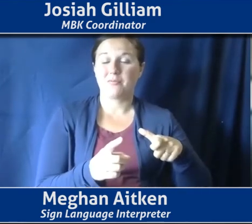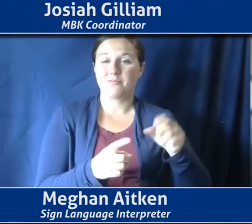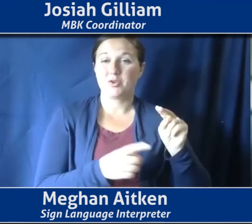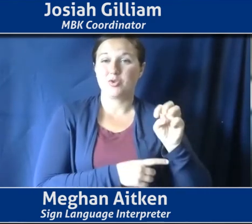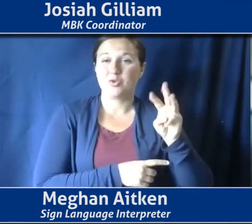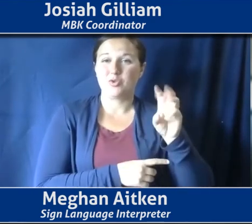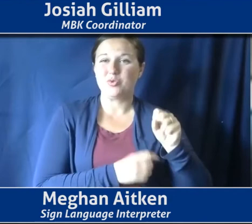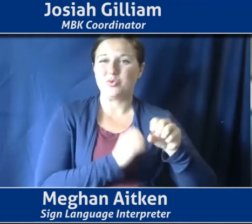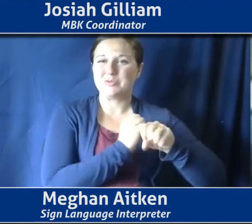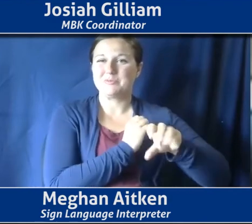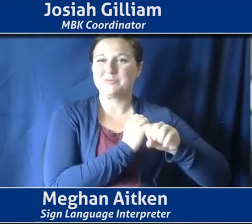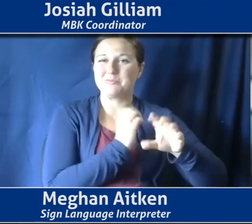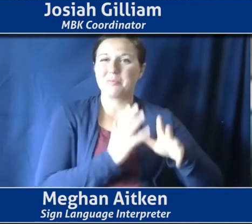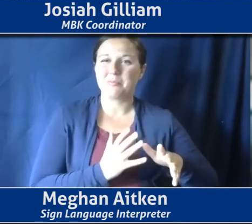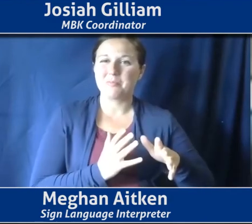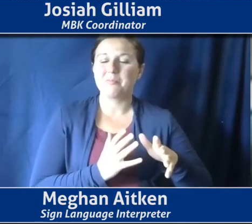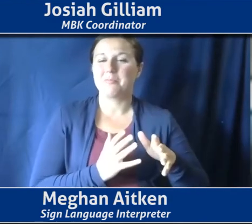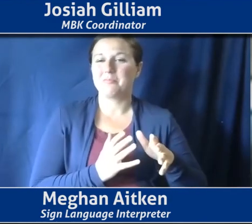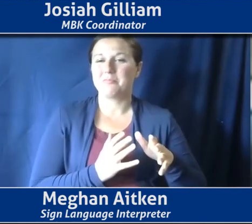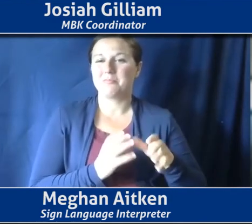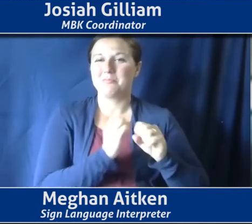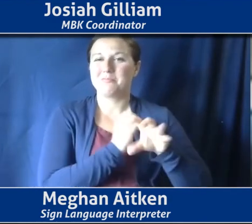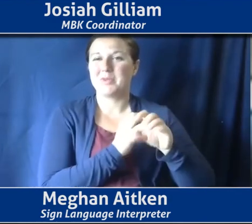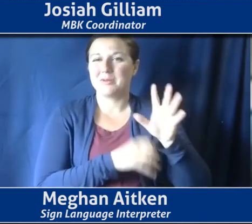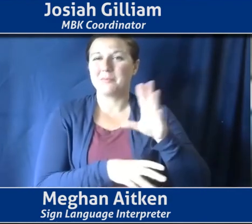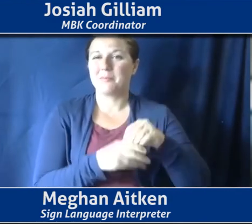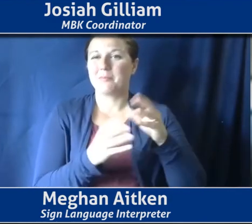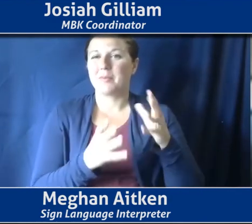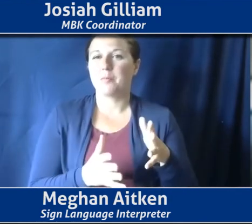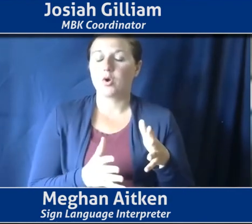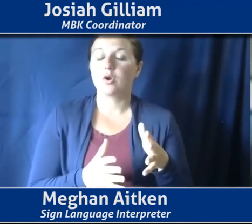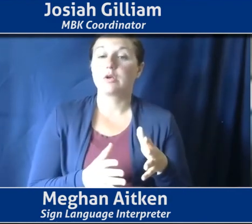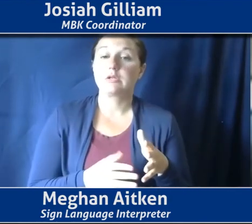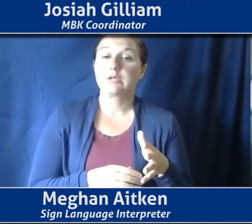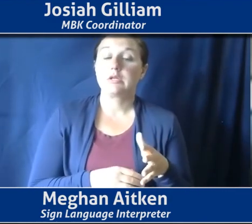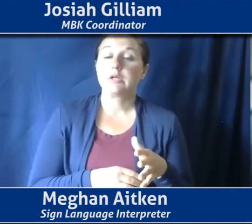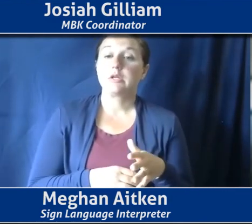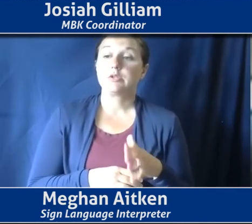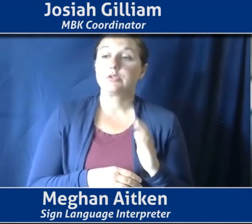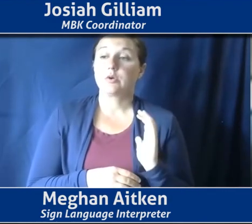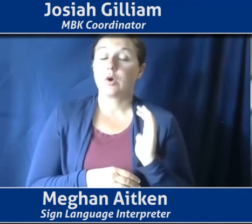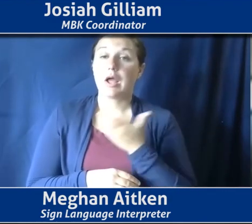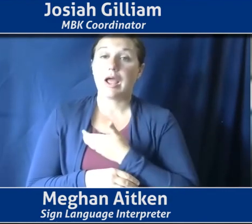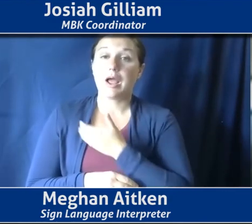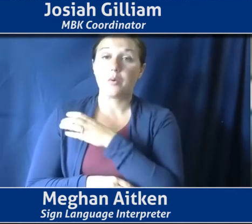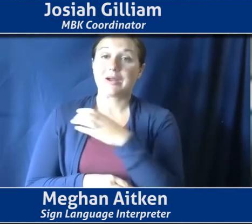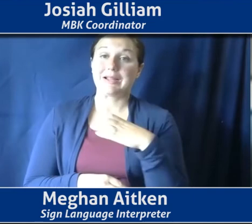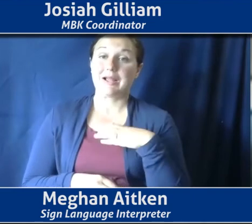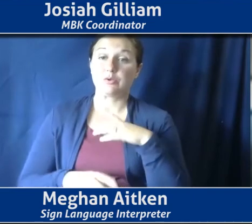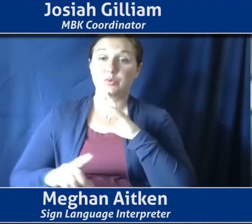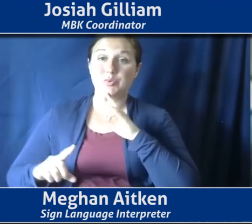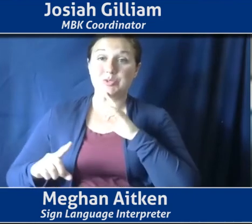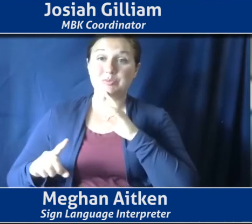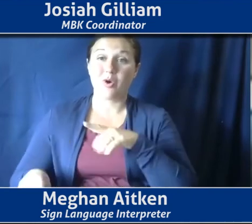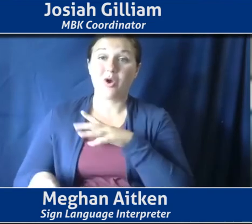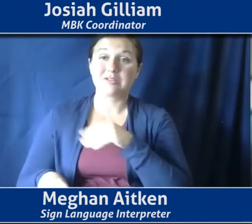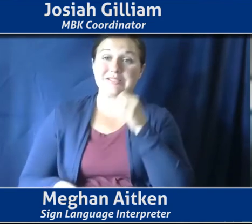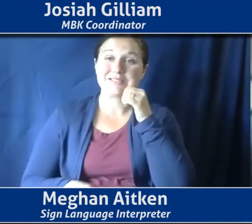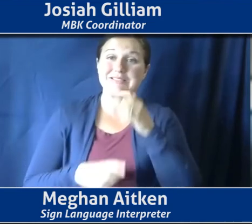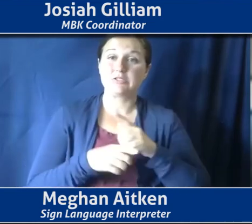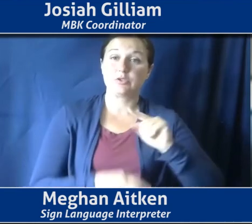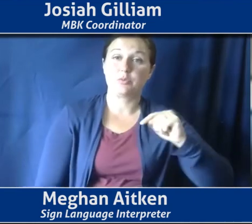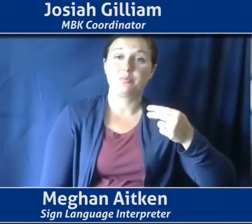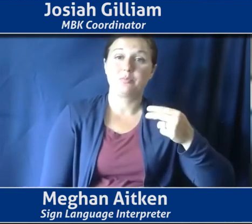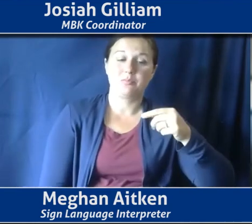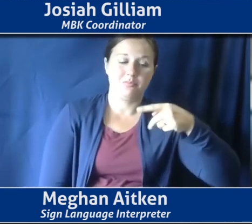response, the, um, the council, as well as Sisters PGH, um, the Transgender Coalition of Pennsylvania and the,